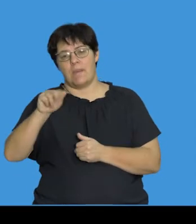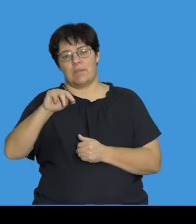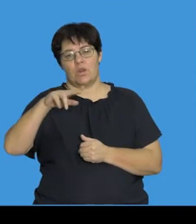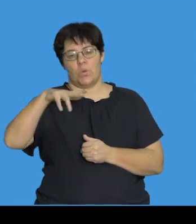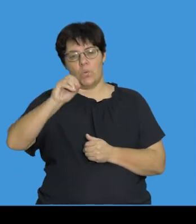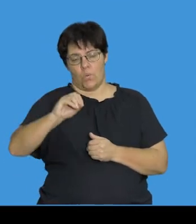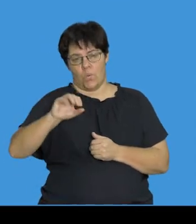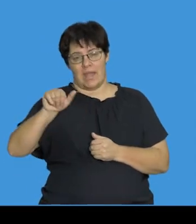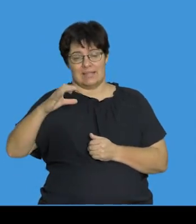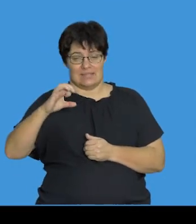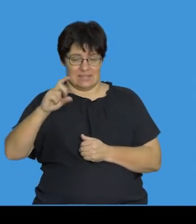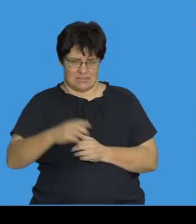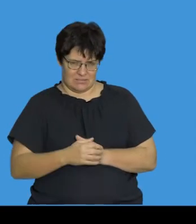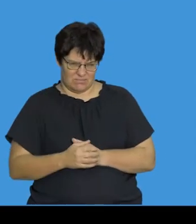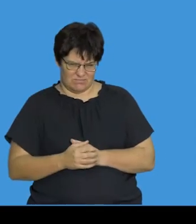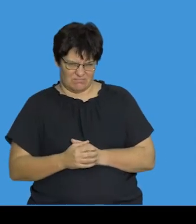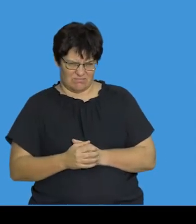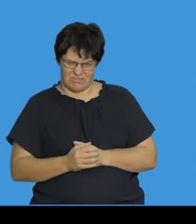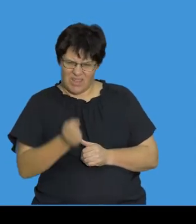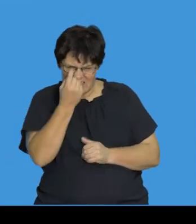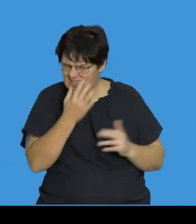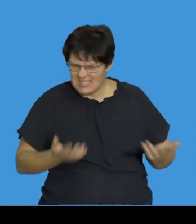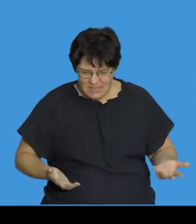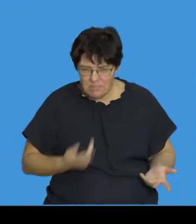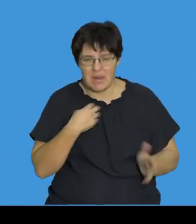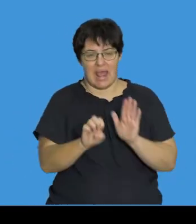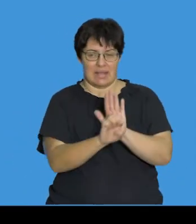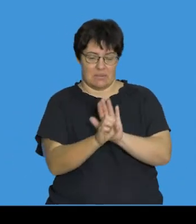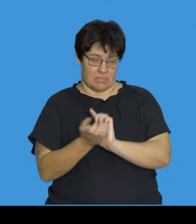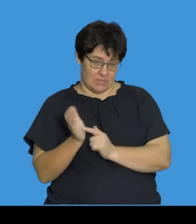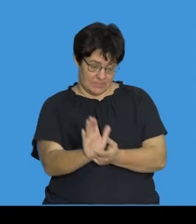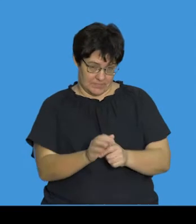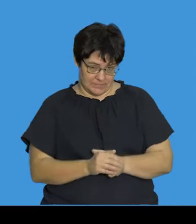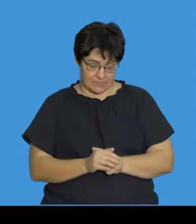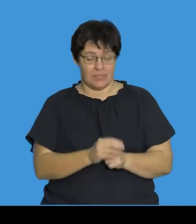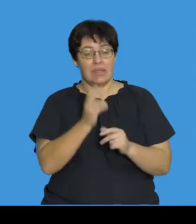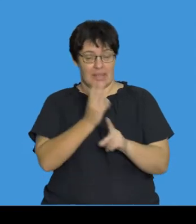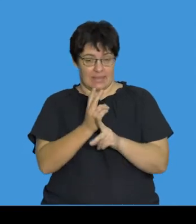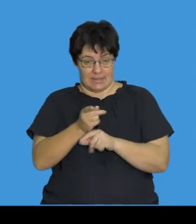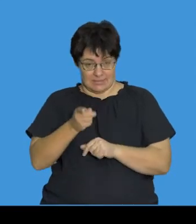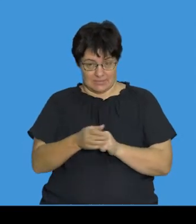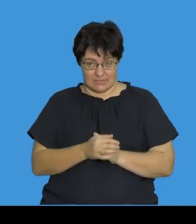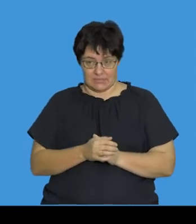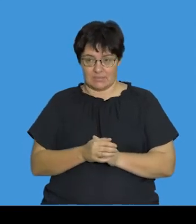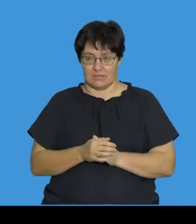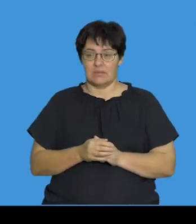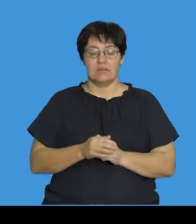amino acids. Let's try and understand that by using an example. So again,